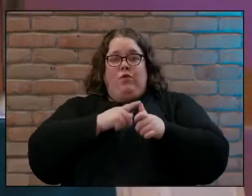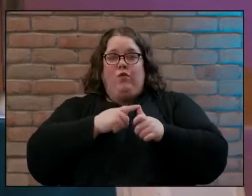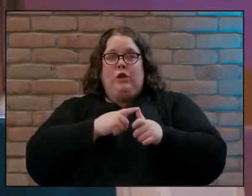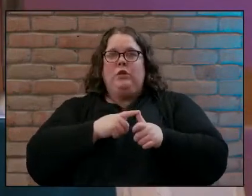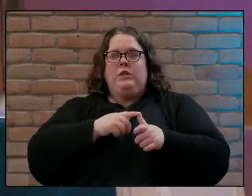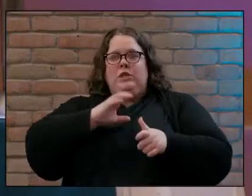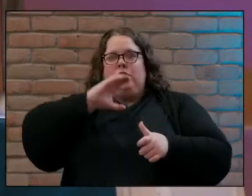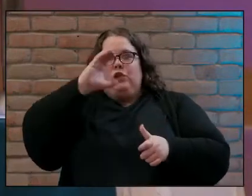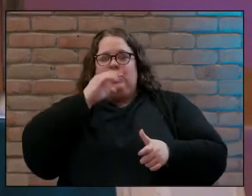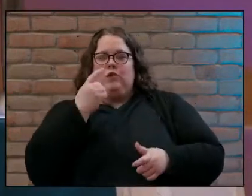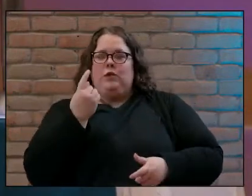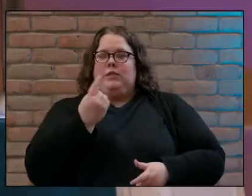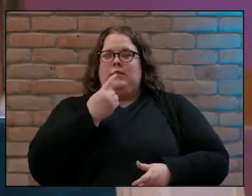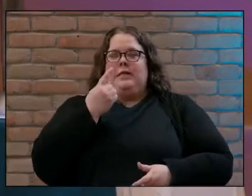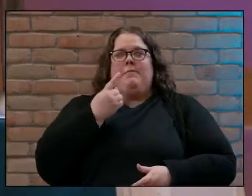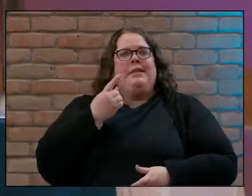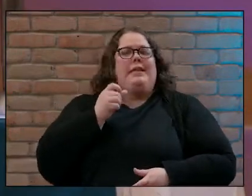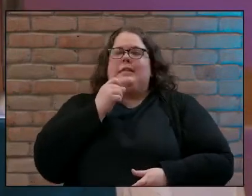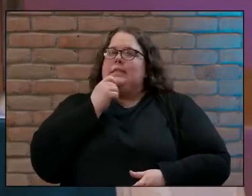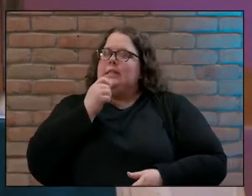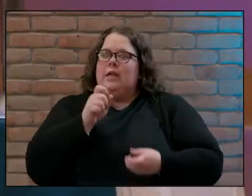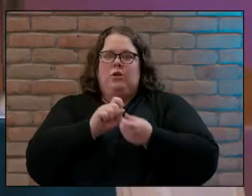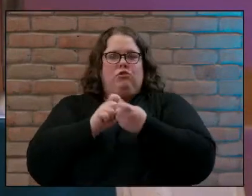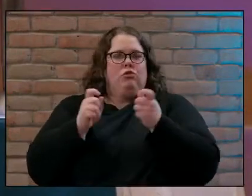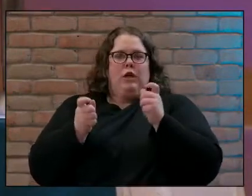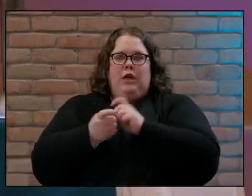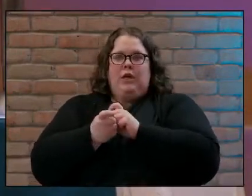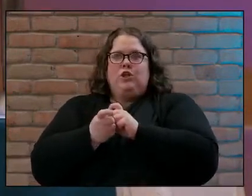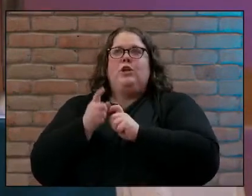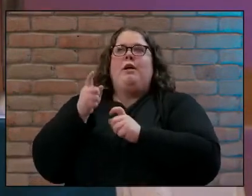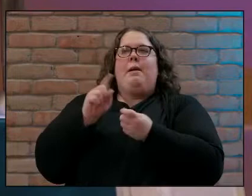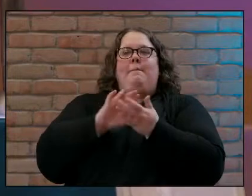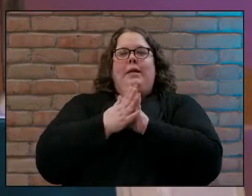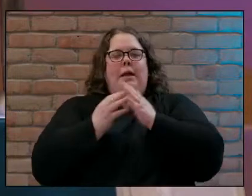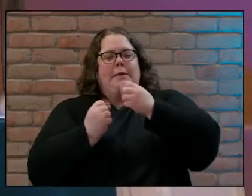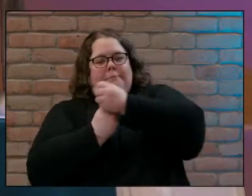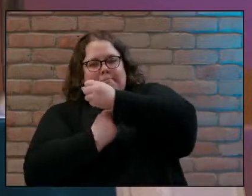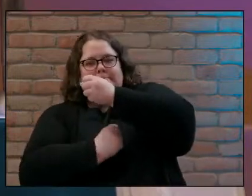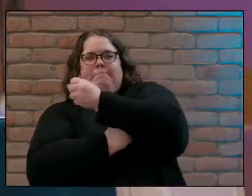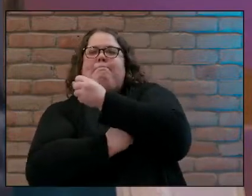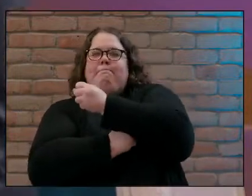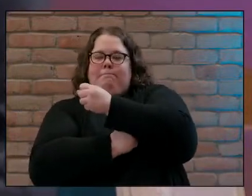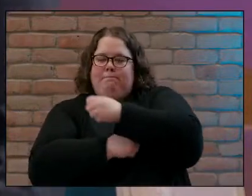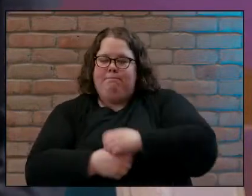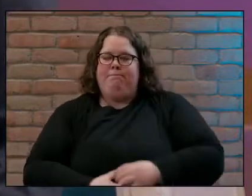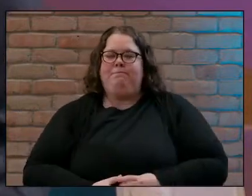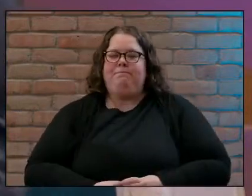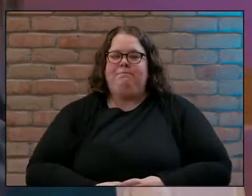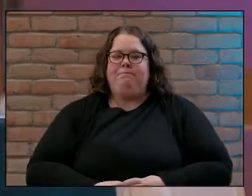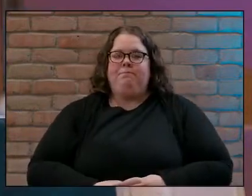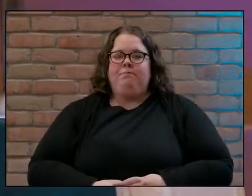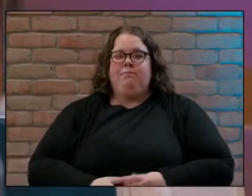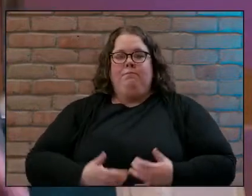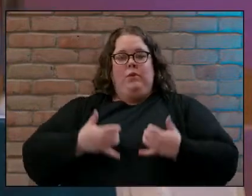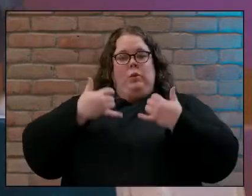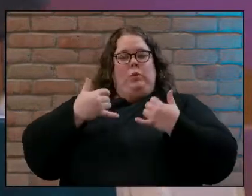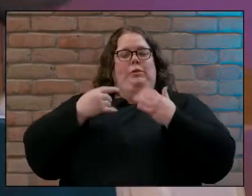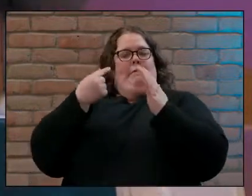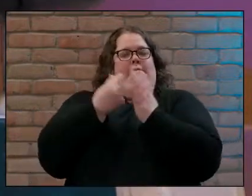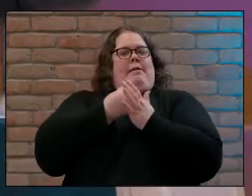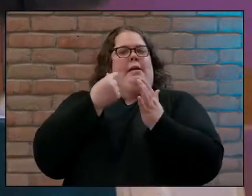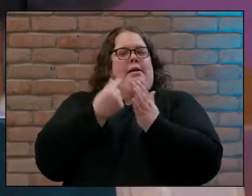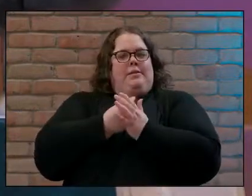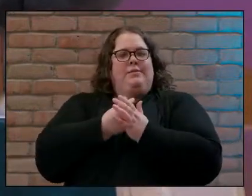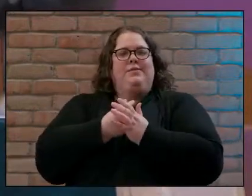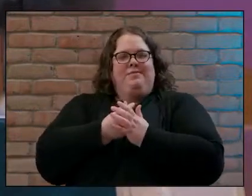identity to give us our some security well in our gospel lesson today we meet two people who are on